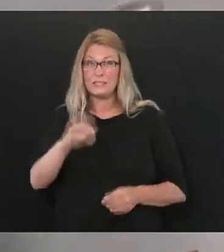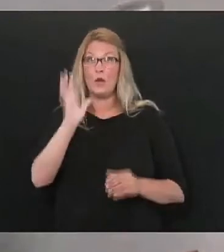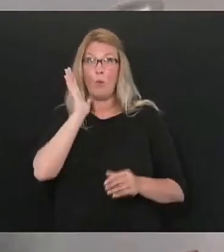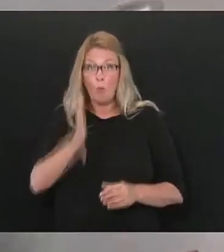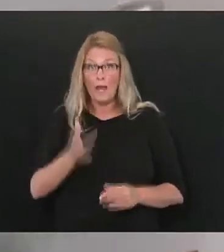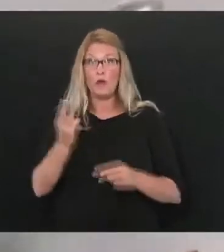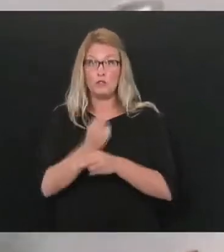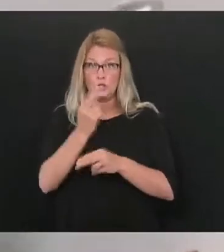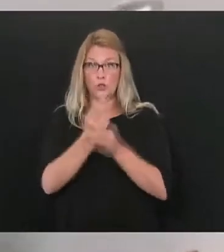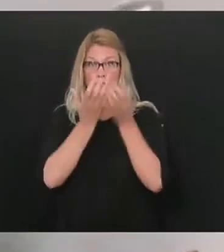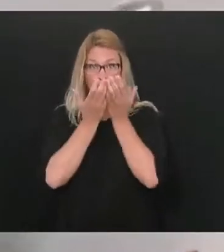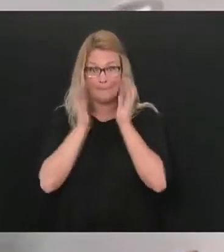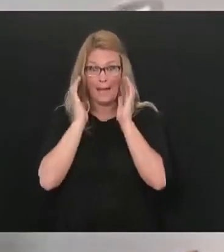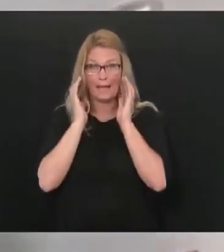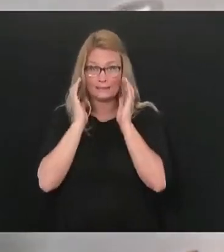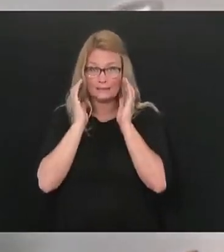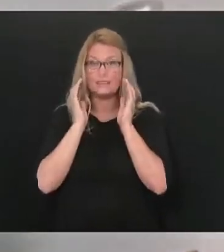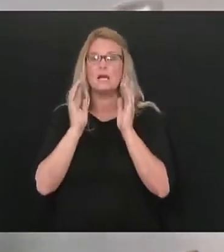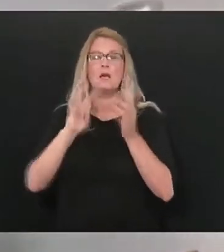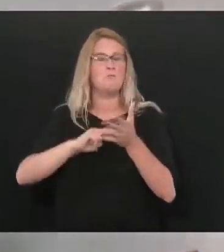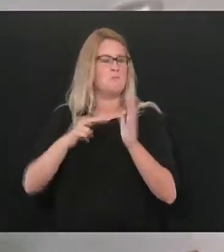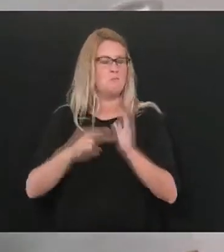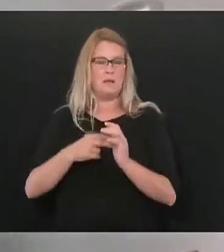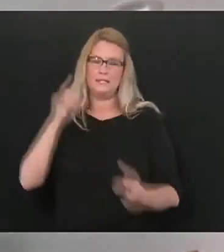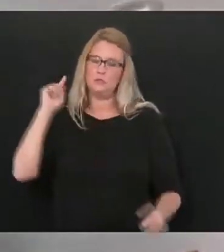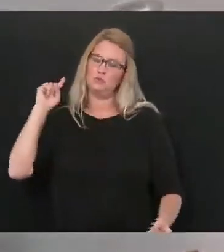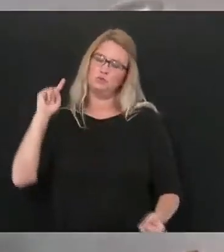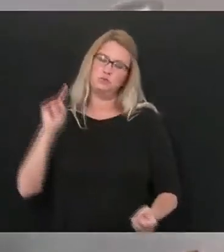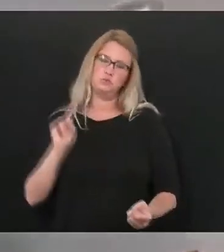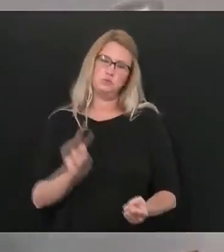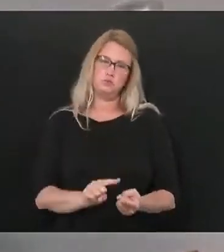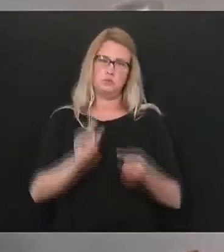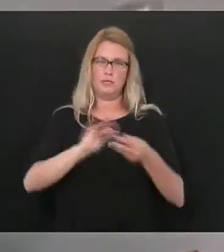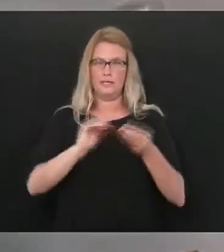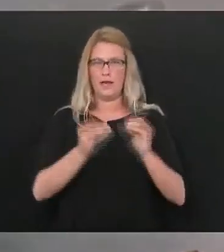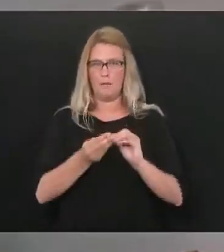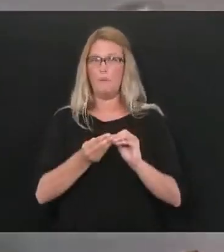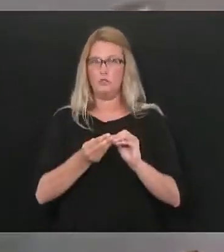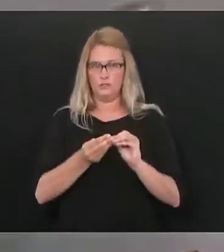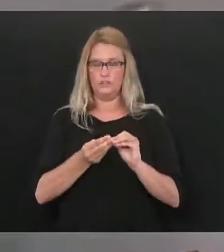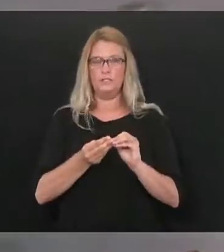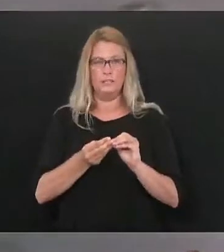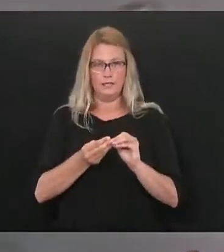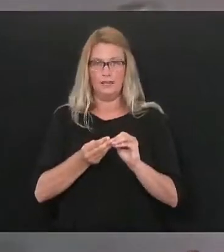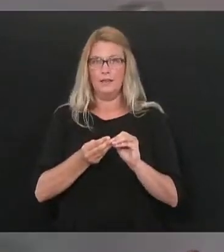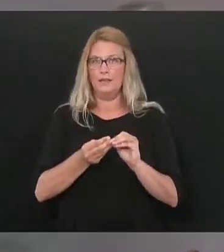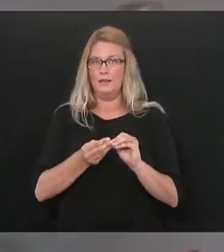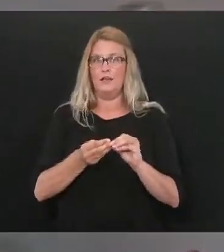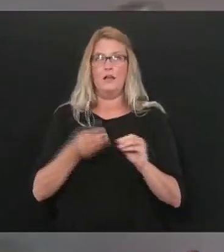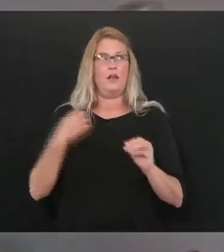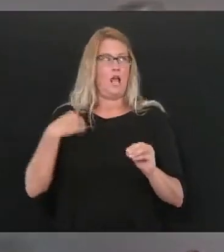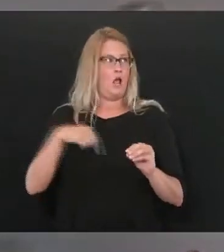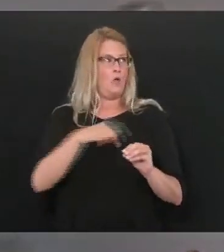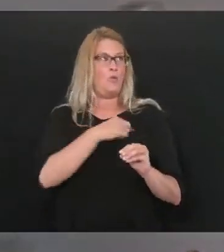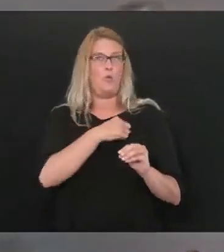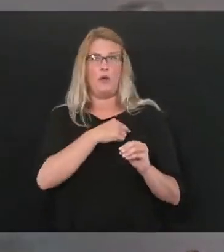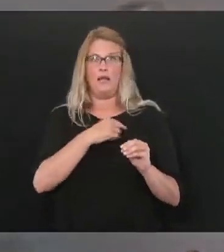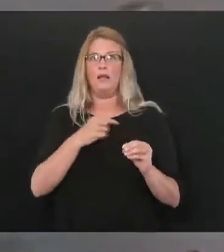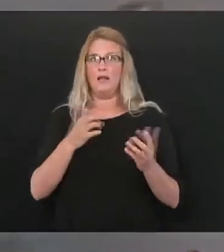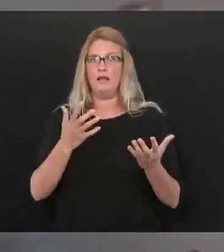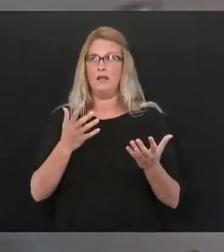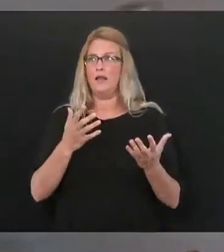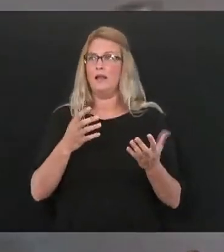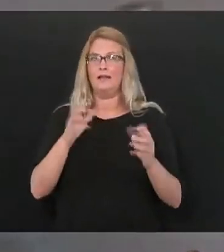we will hit we will reduce that R-naught or RT value to where we will when we get a